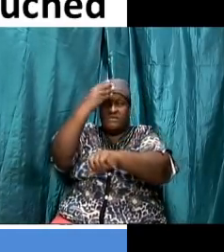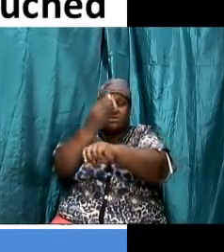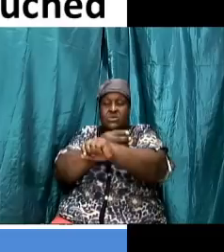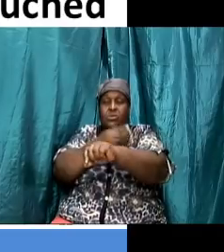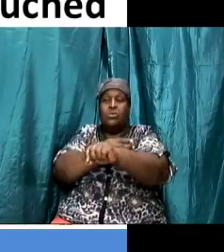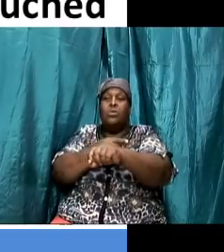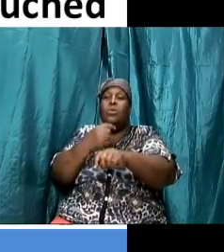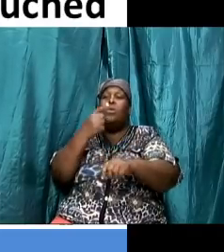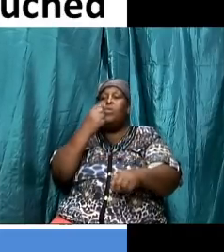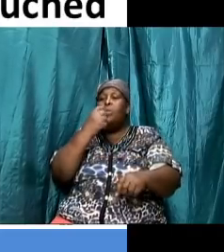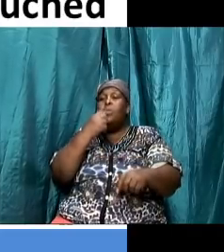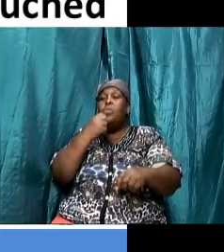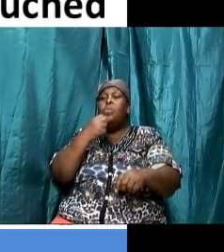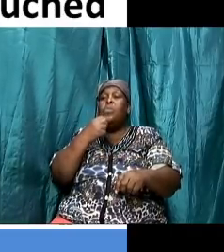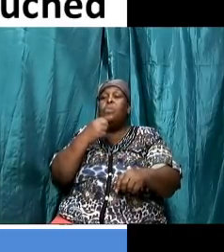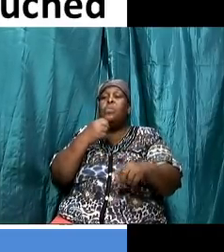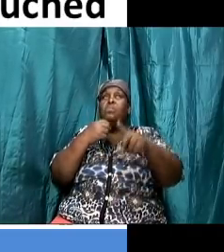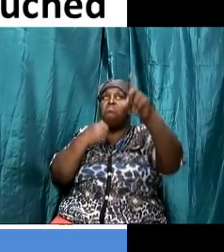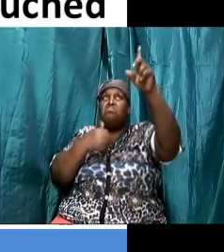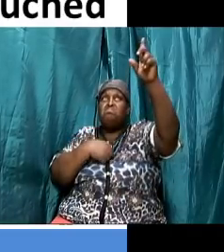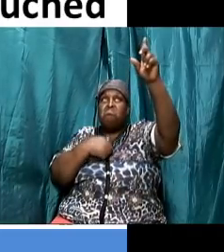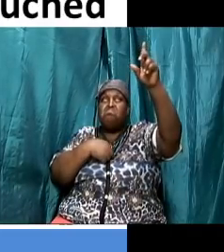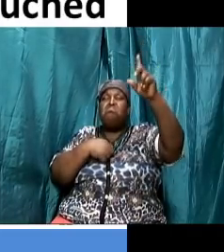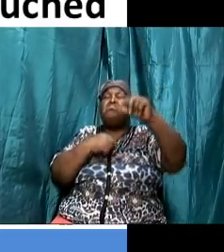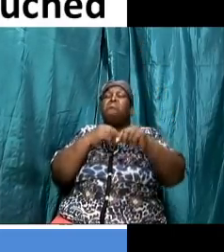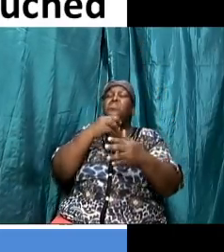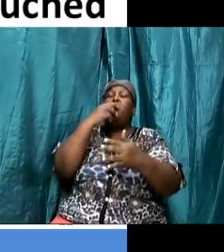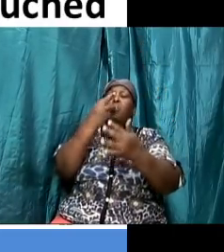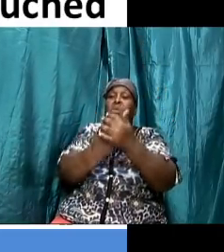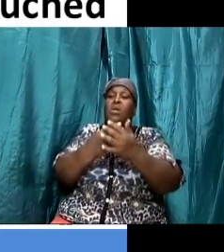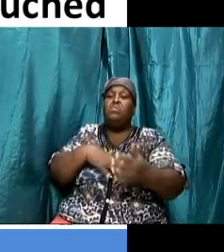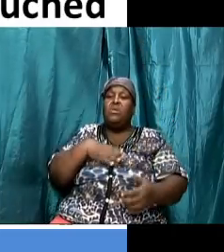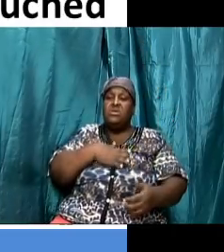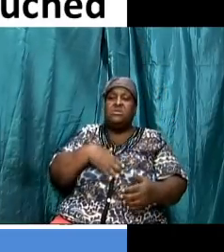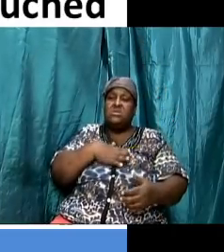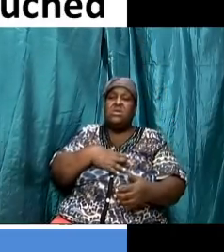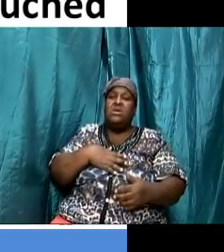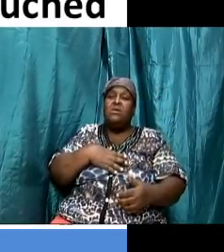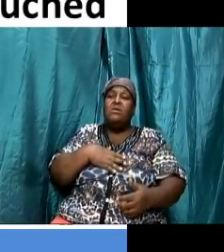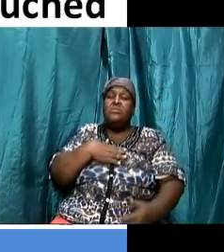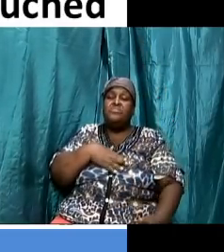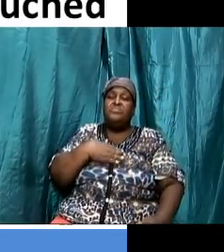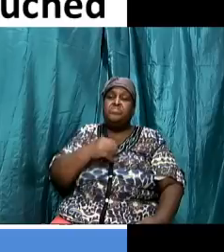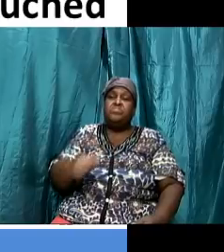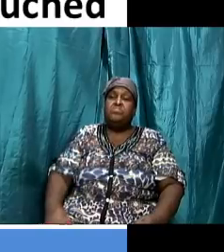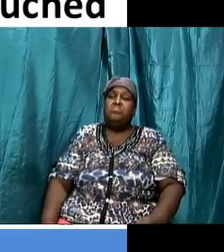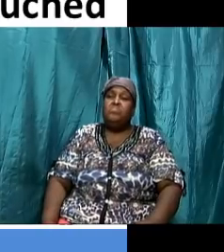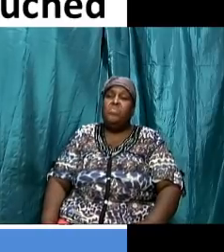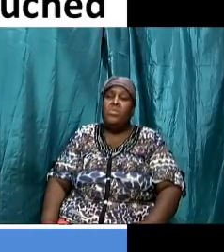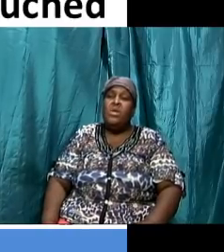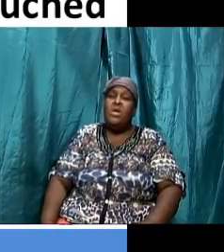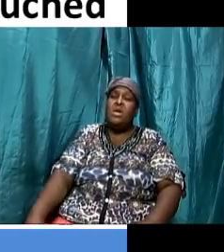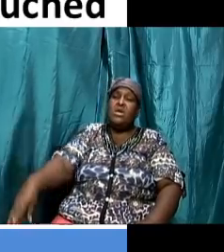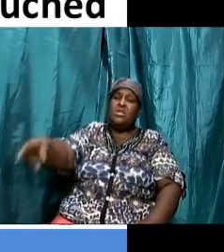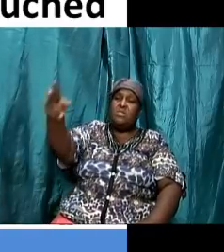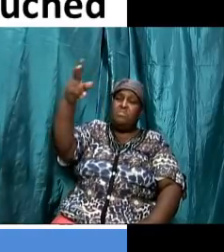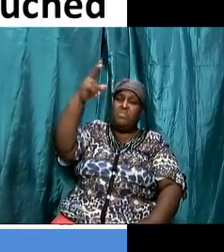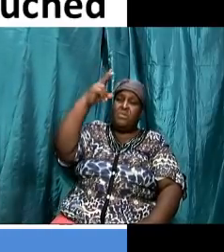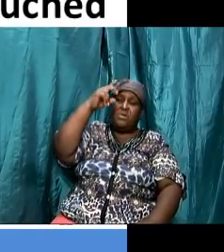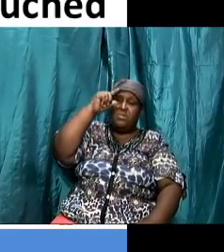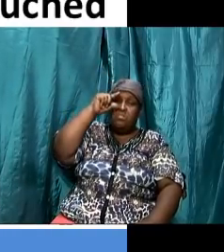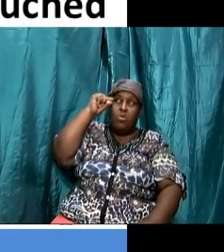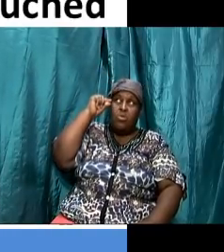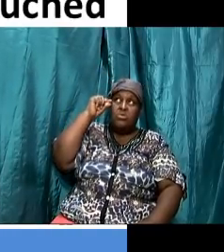elijah was there the voice didn't say listen to moses or listen to